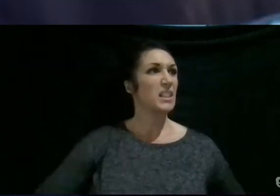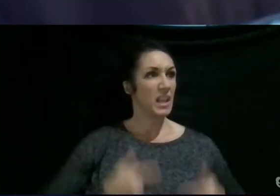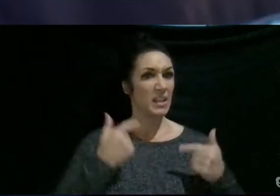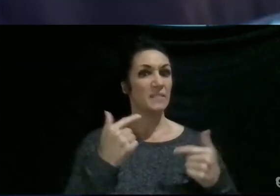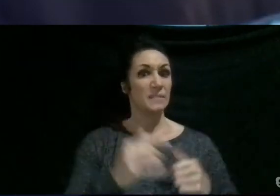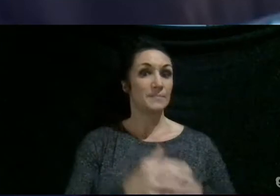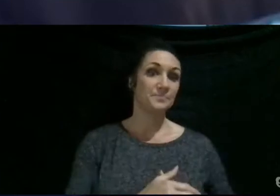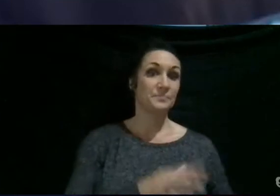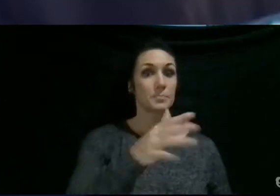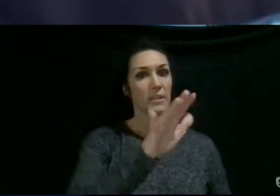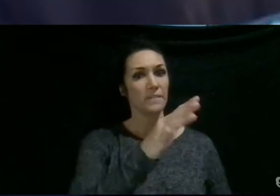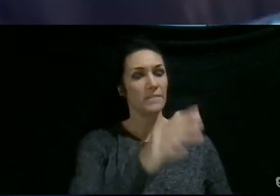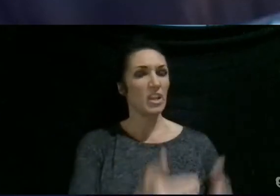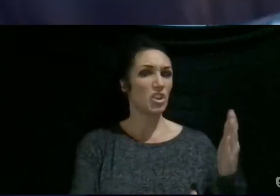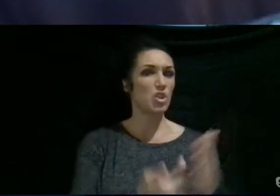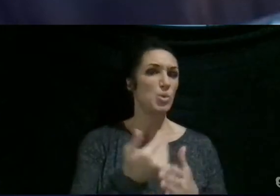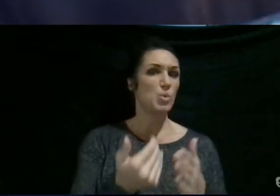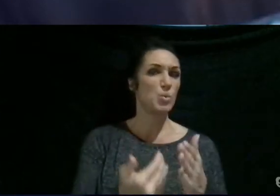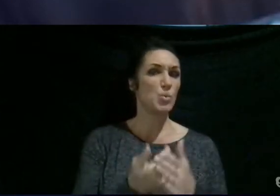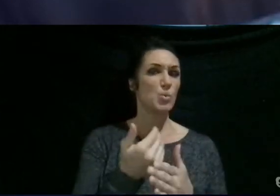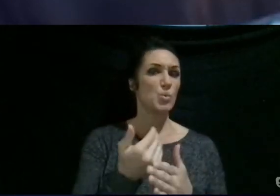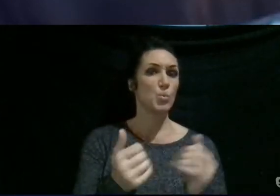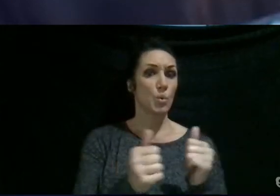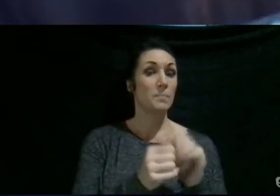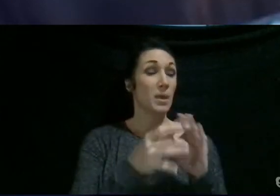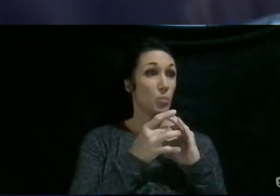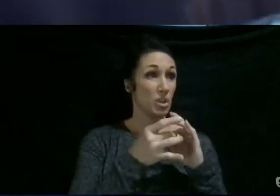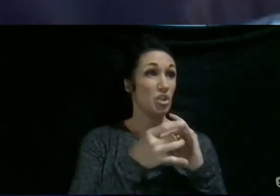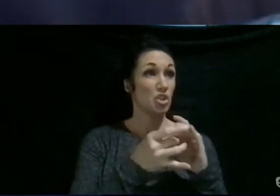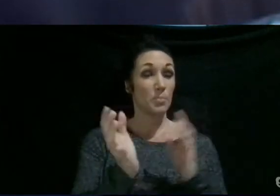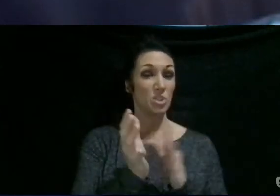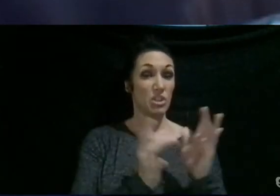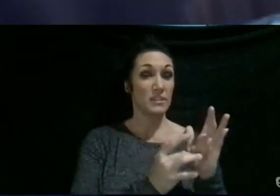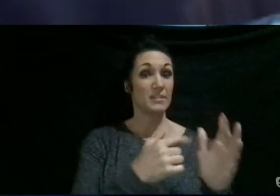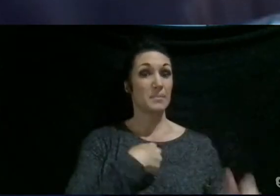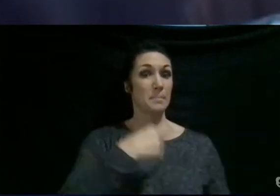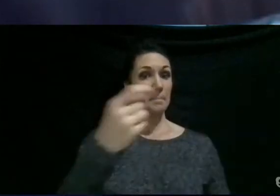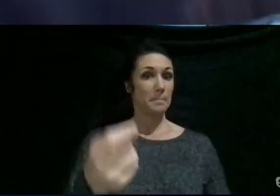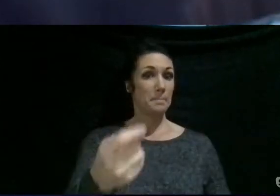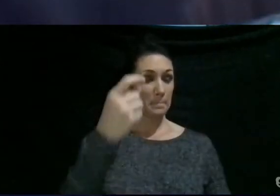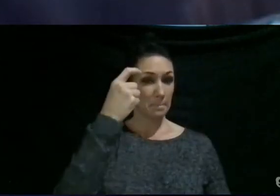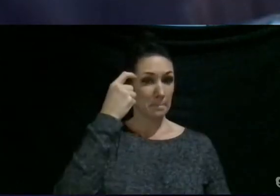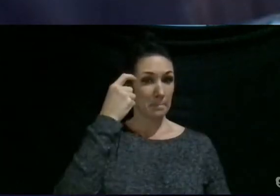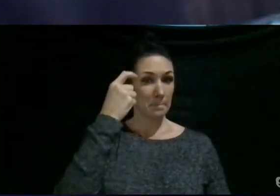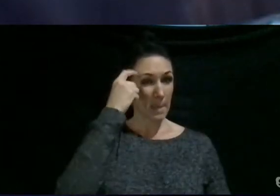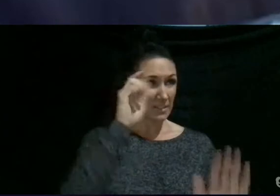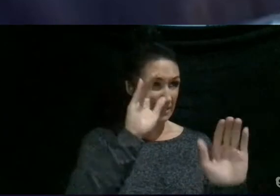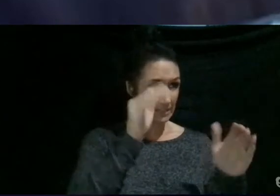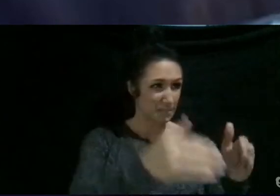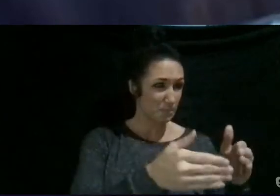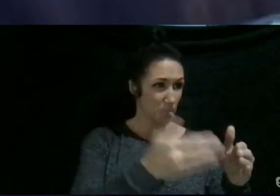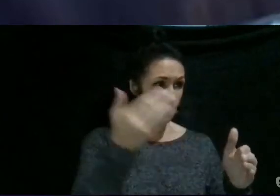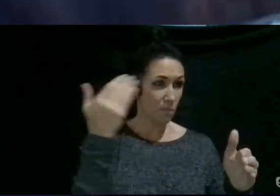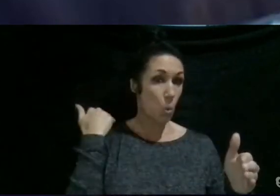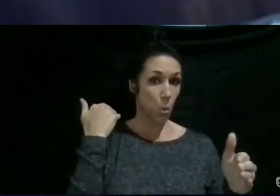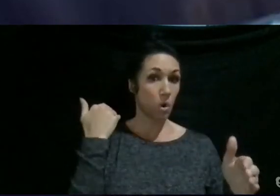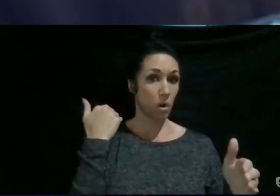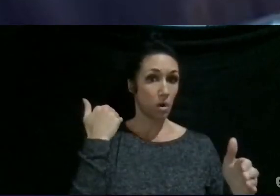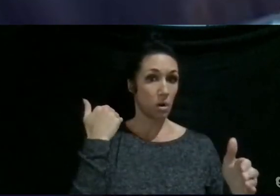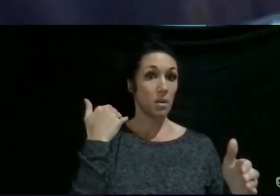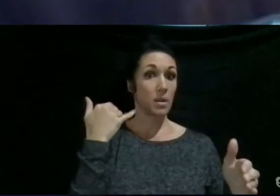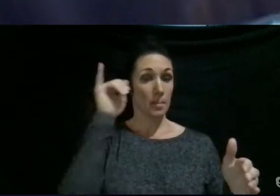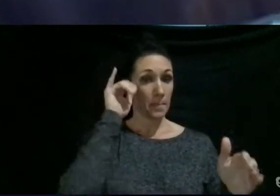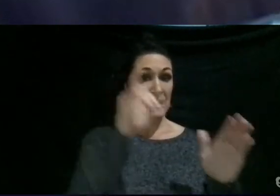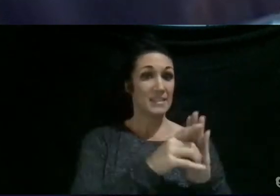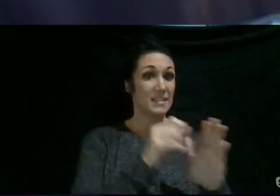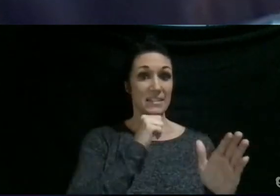new with my relationship with Jesus. My mindset used to be that my identity didn't